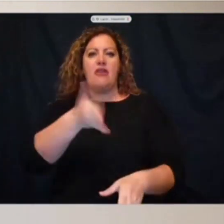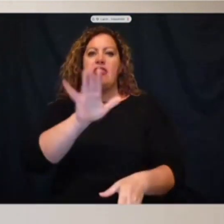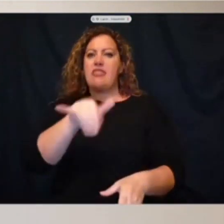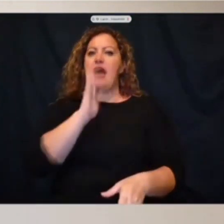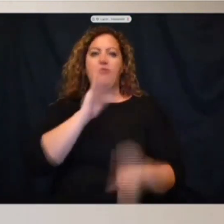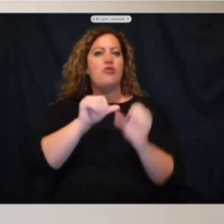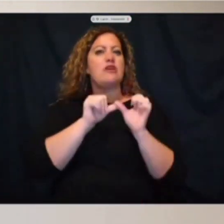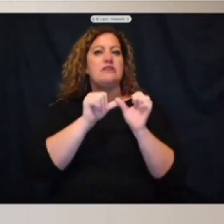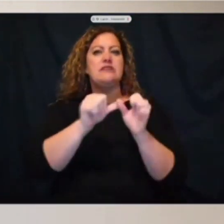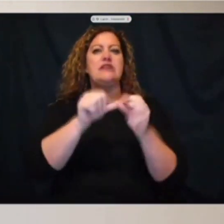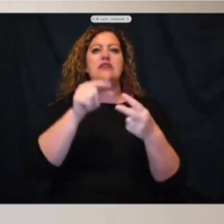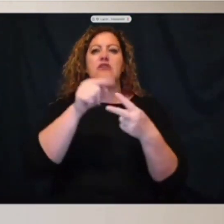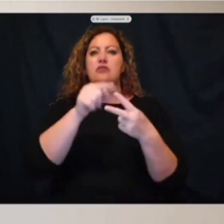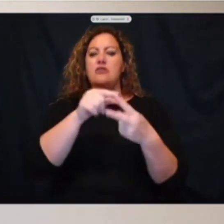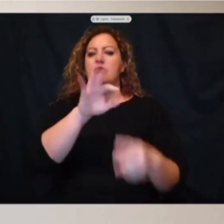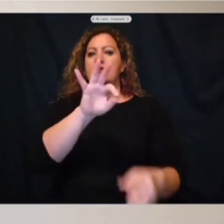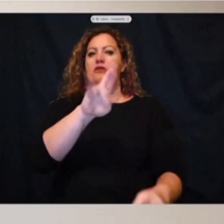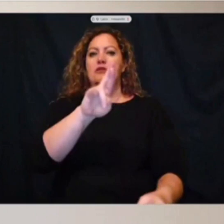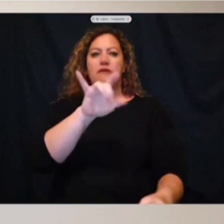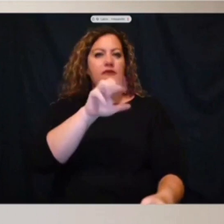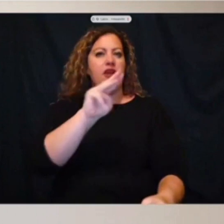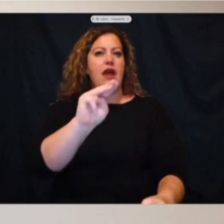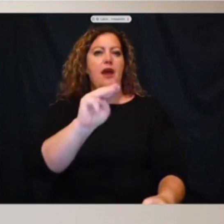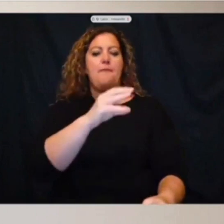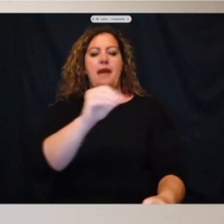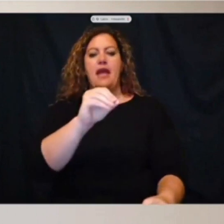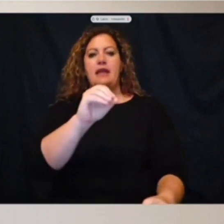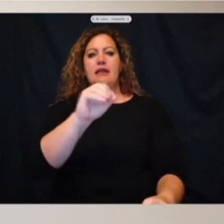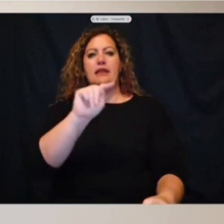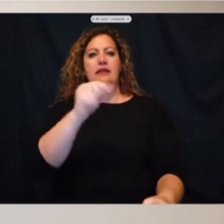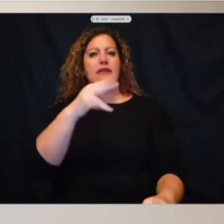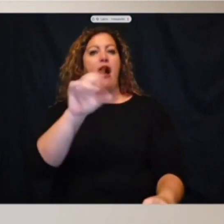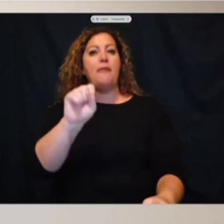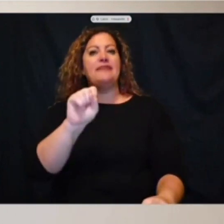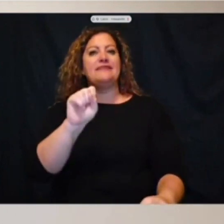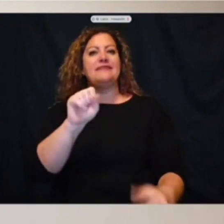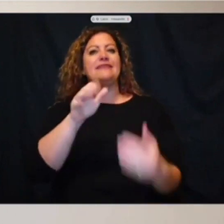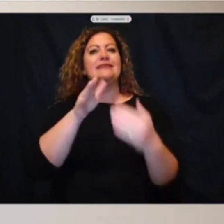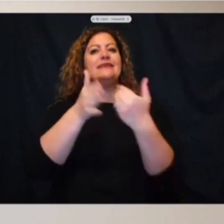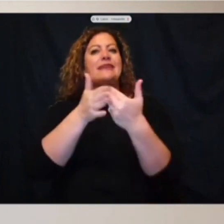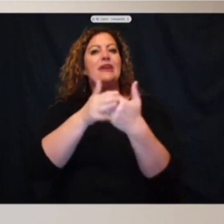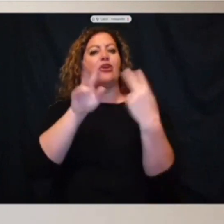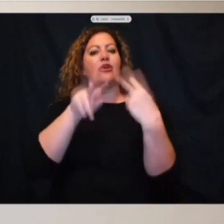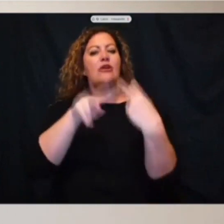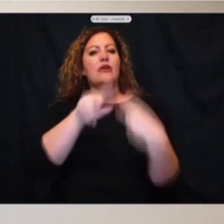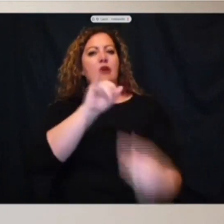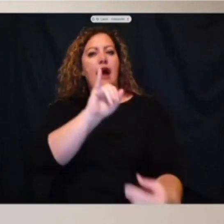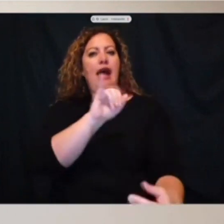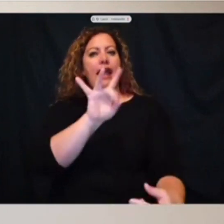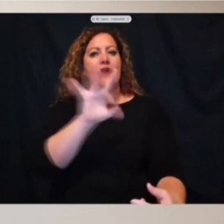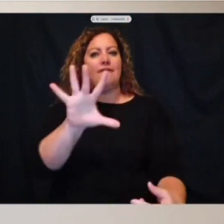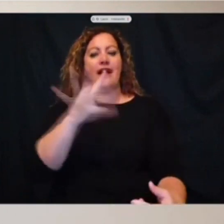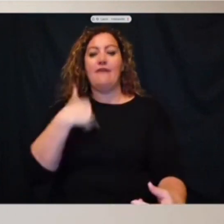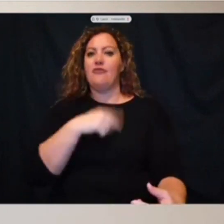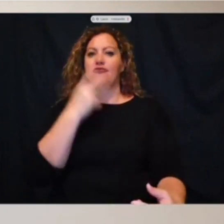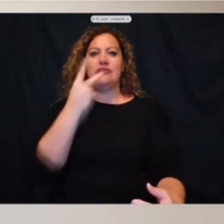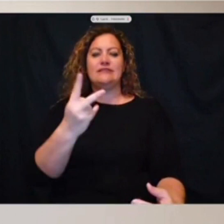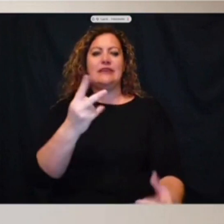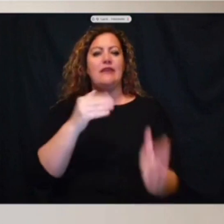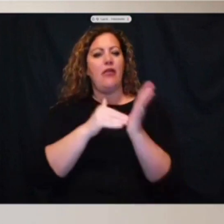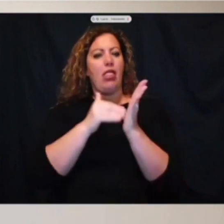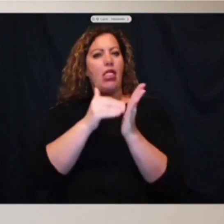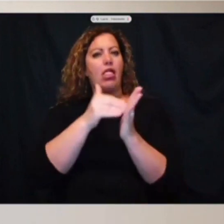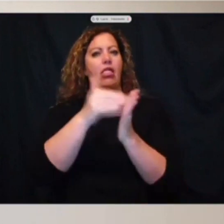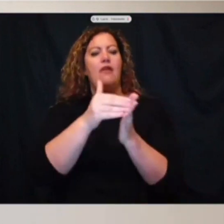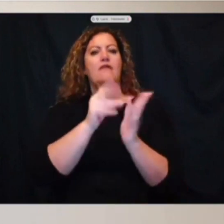those areas, Thomasboro and those locations along I-85, where we have seen a series of gun crimes over the last month. Majority